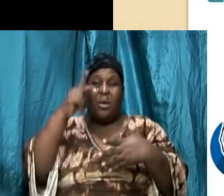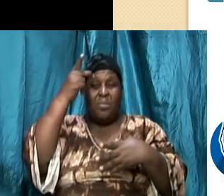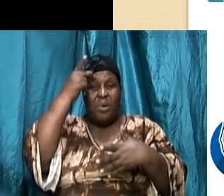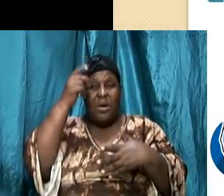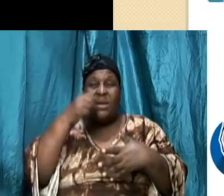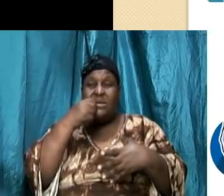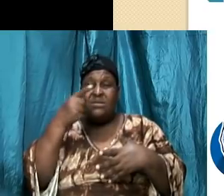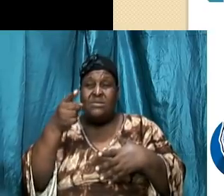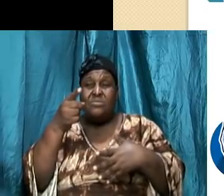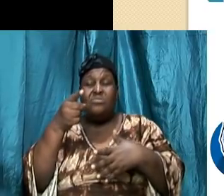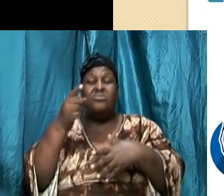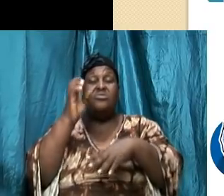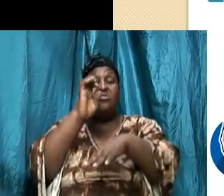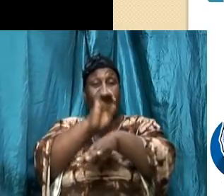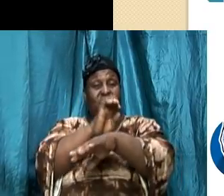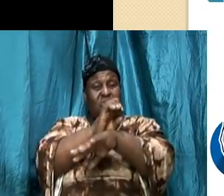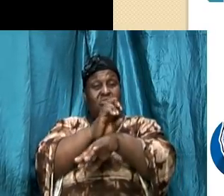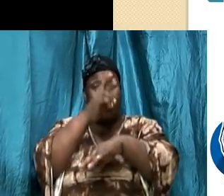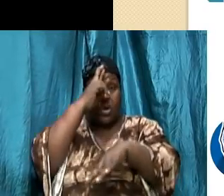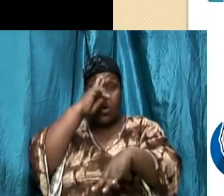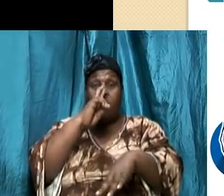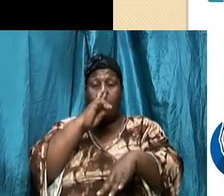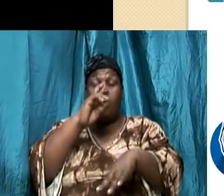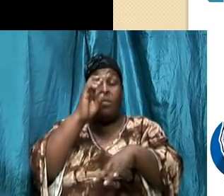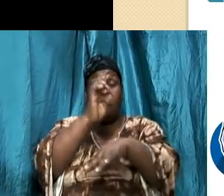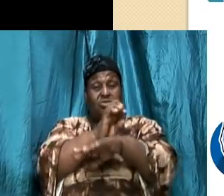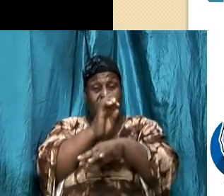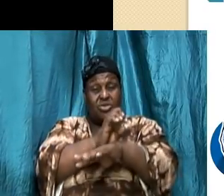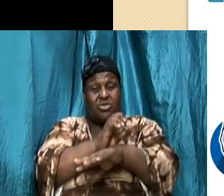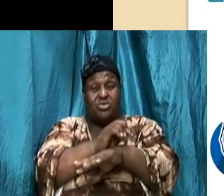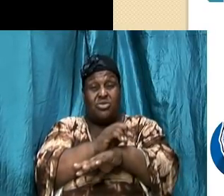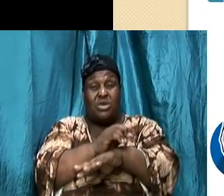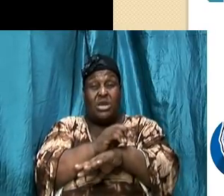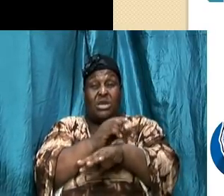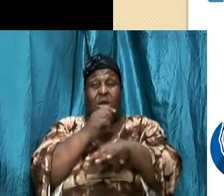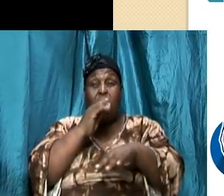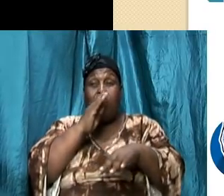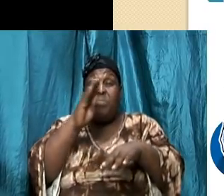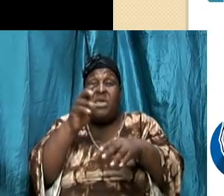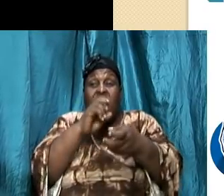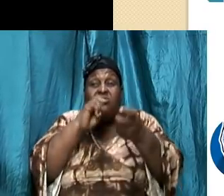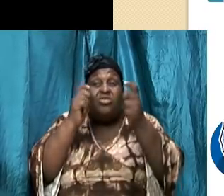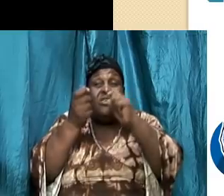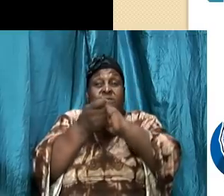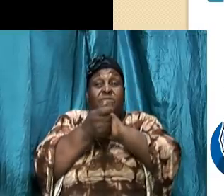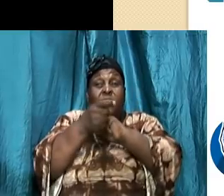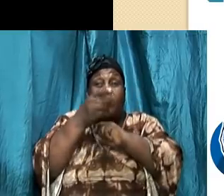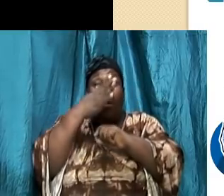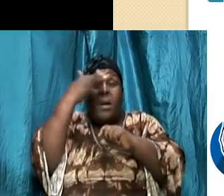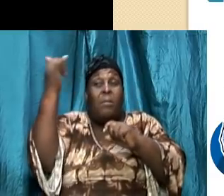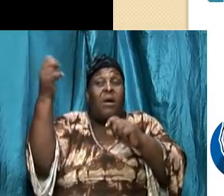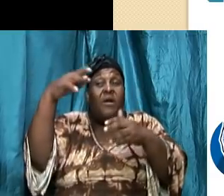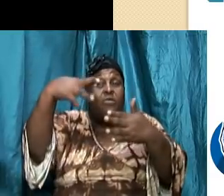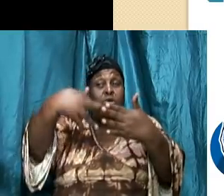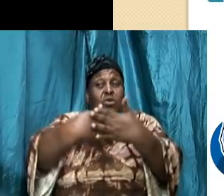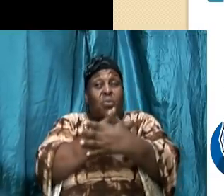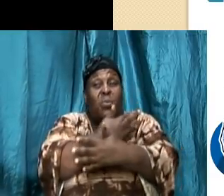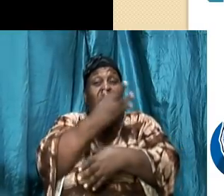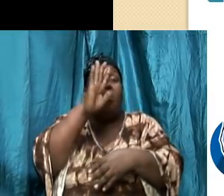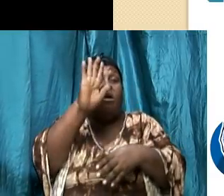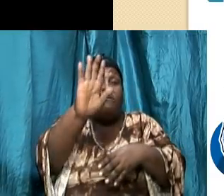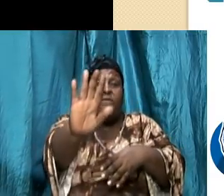writing to the church the Roman church and he is saying to them be transformed how by the